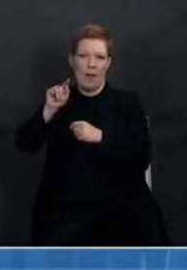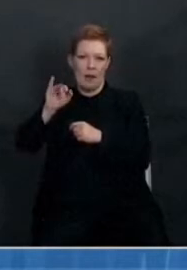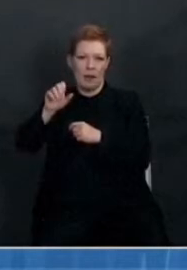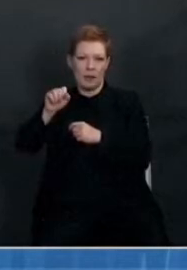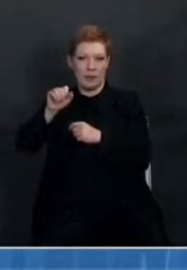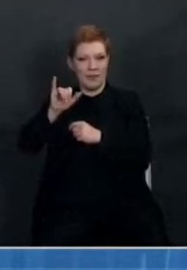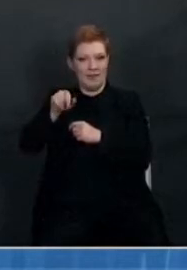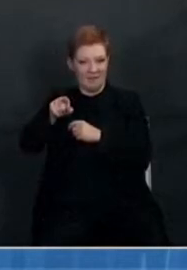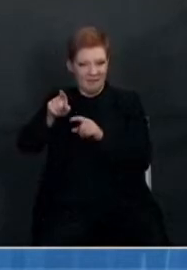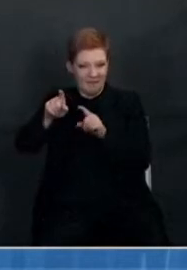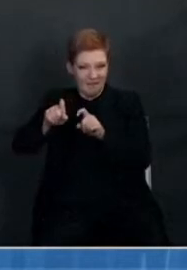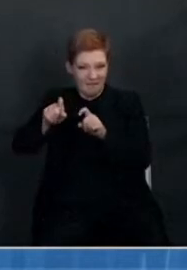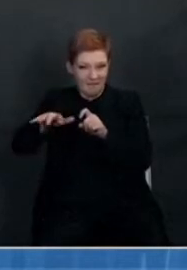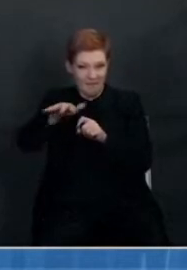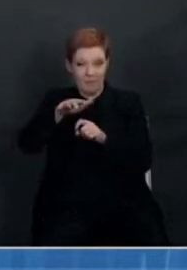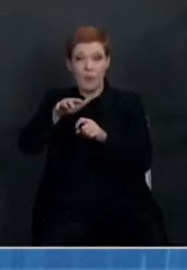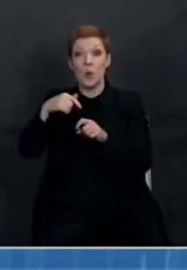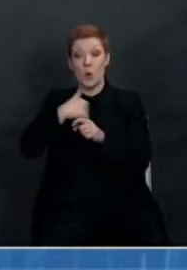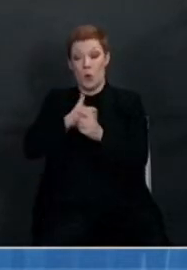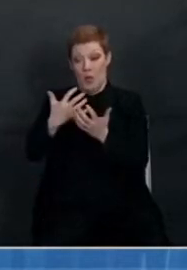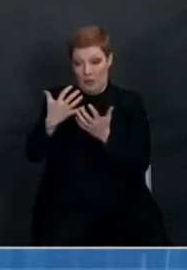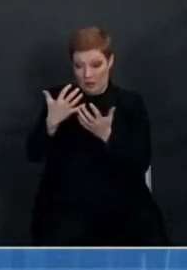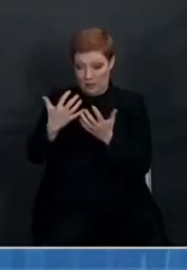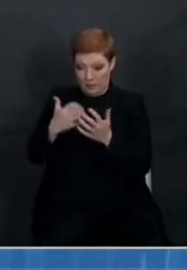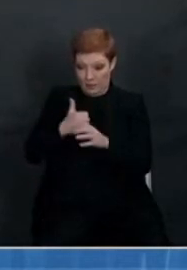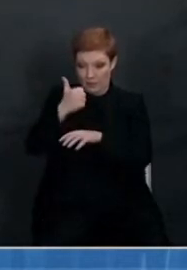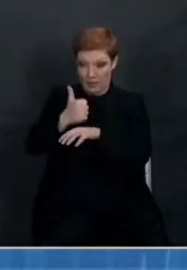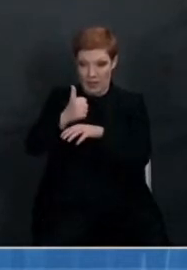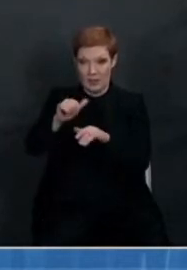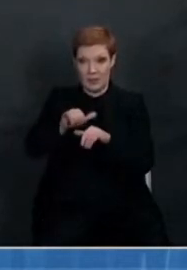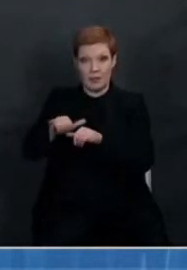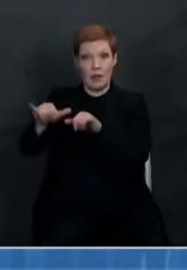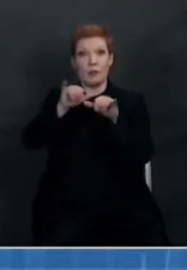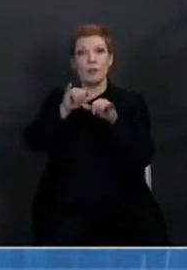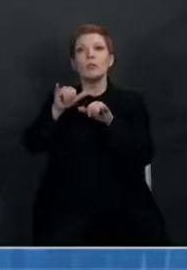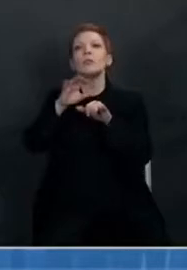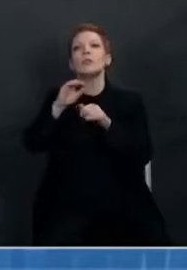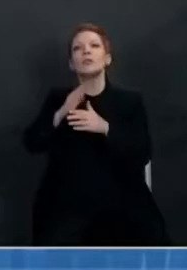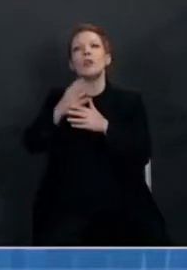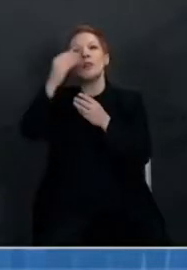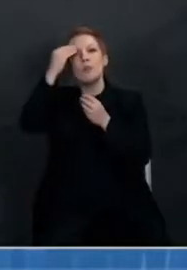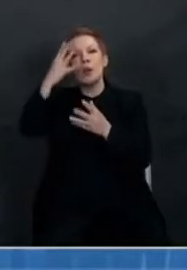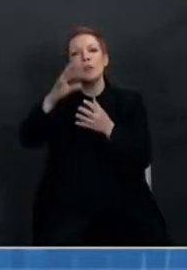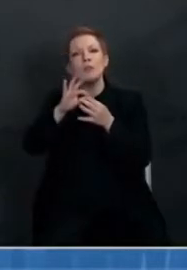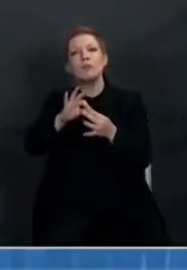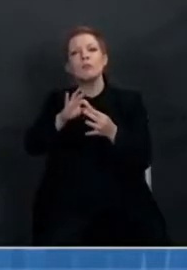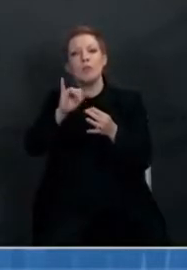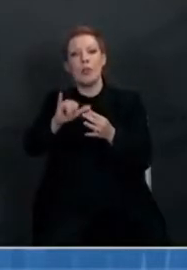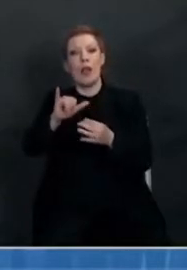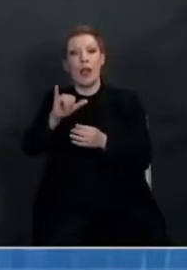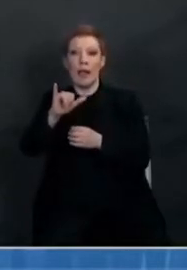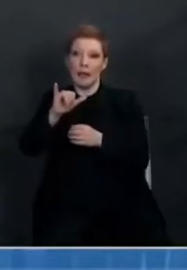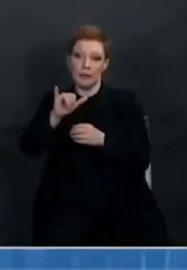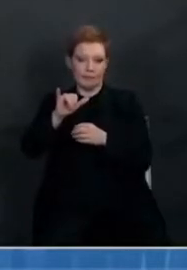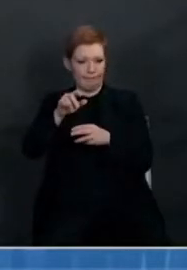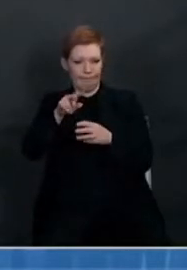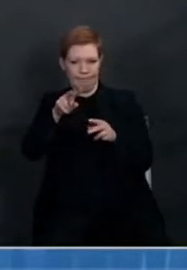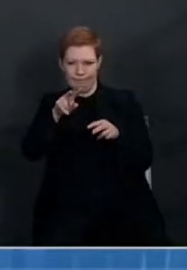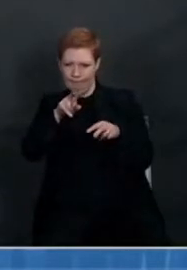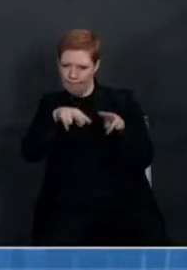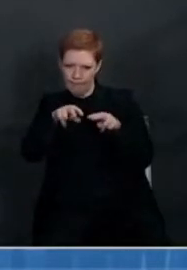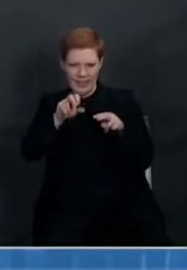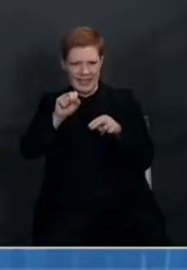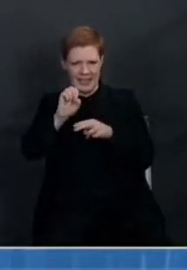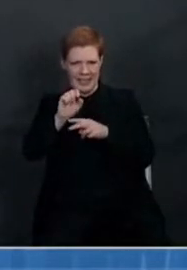organizations to set standards and share information about SARS-CoV-2 sequence-based surveillance. This is a good